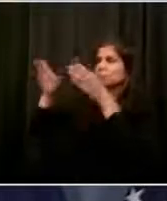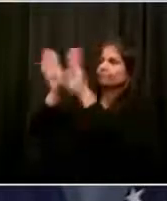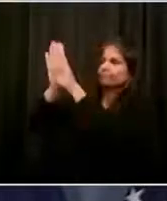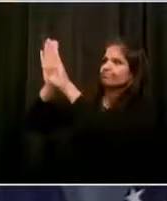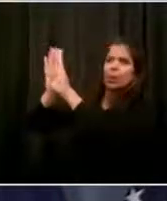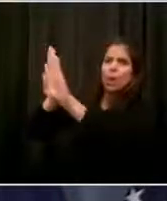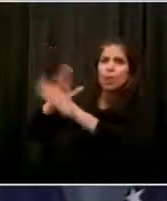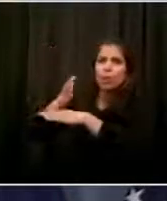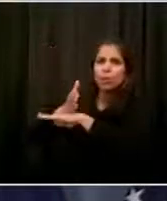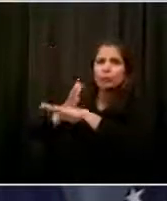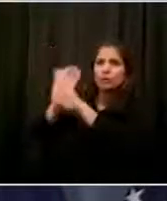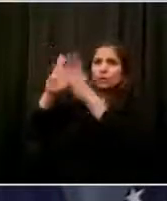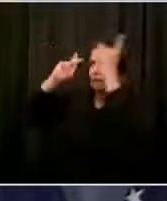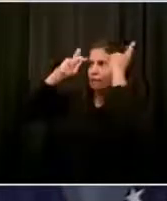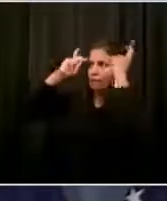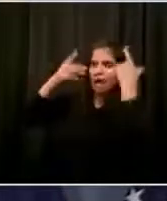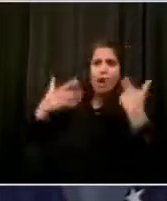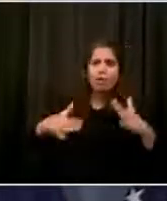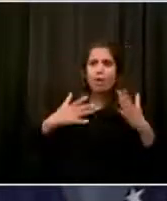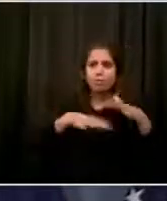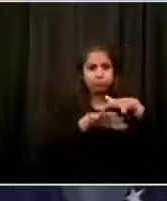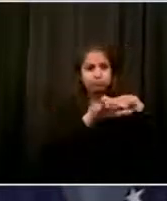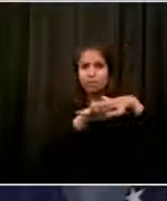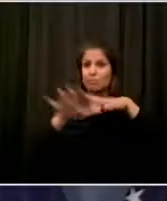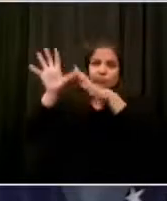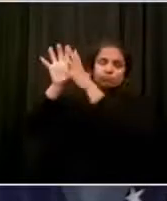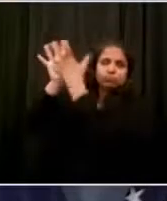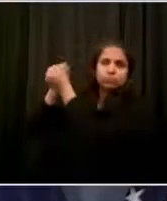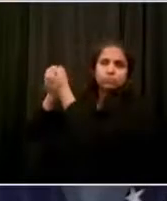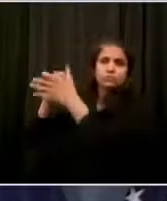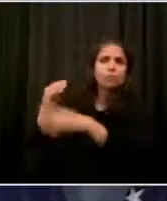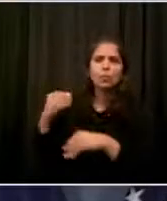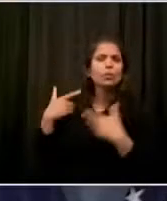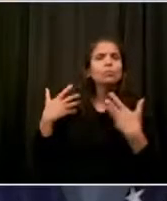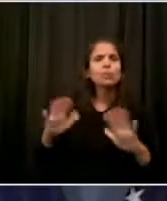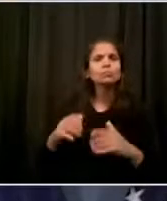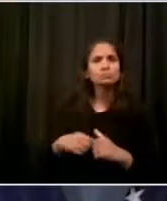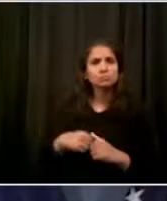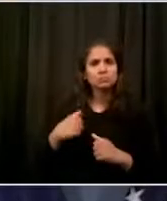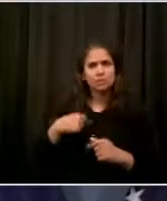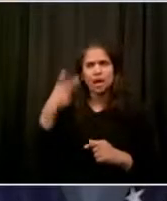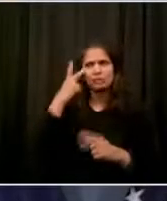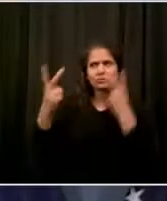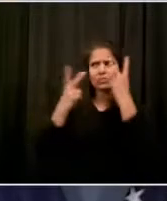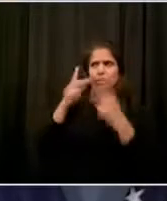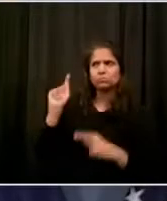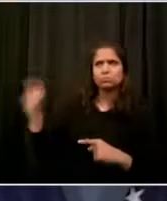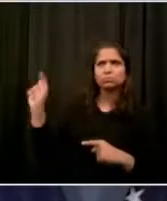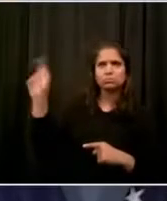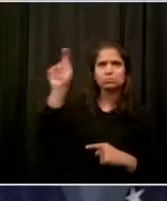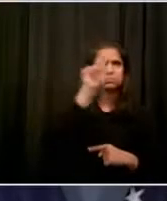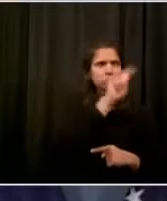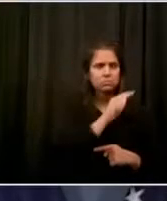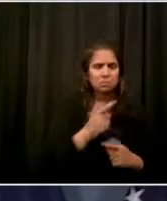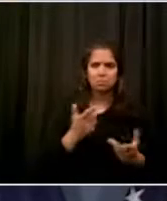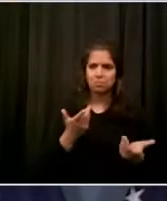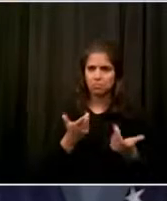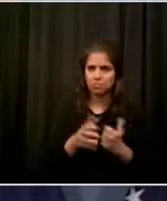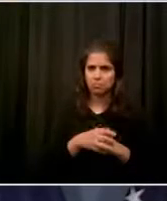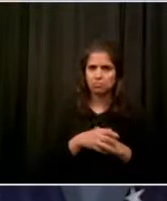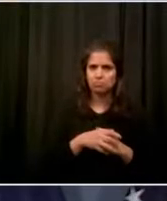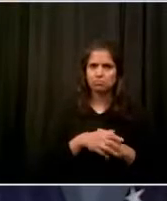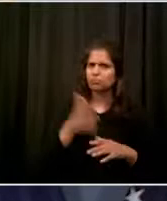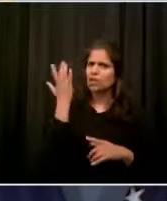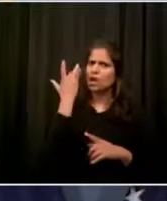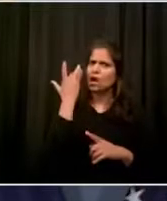And what are you doing to support those retailers in keeping those stores, you know, safe right now and assured